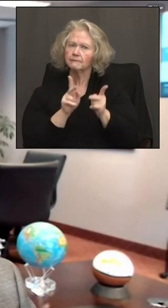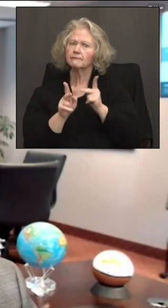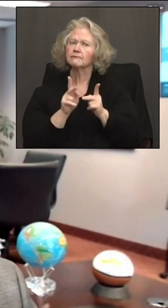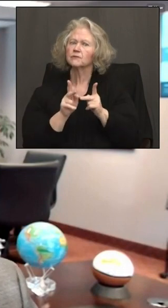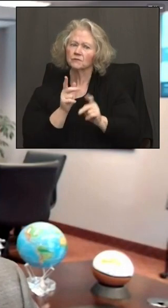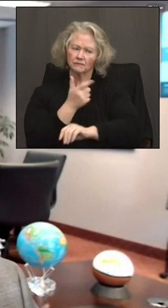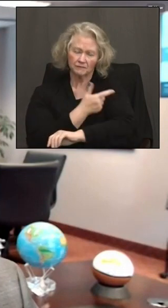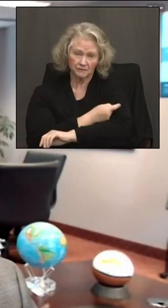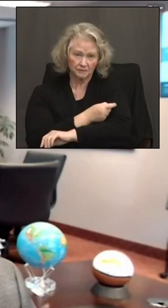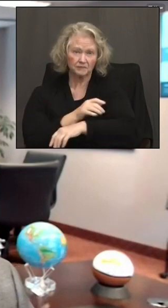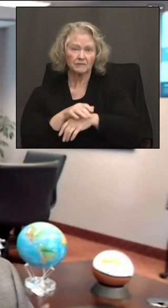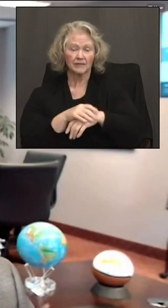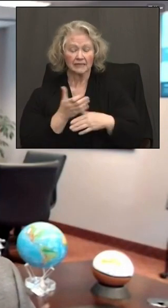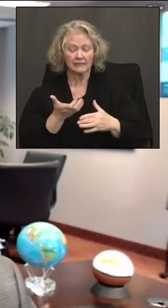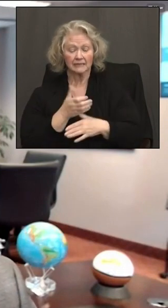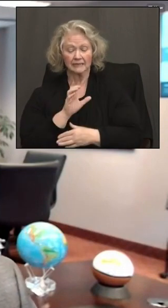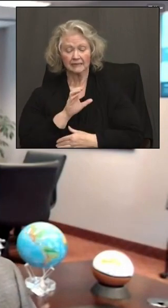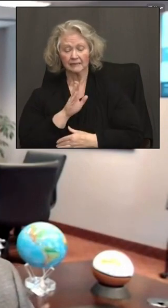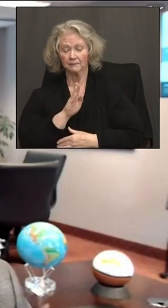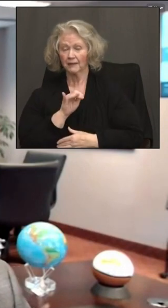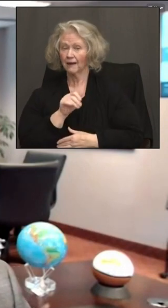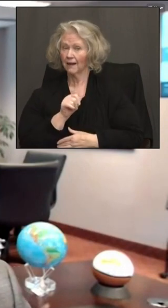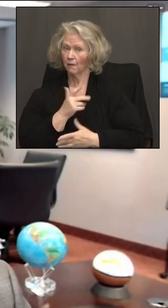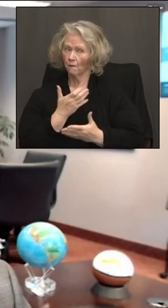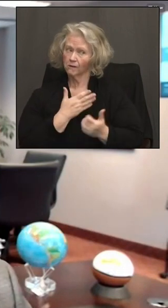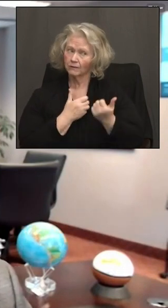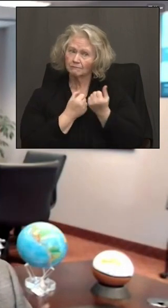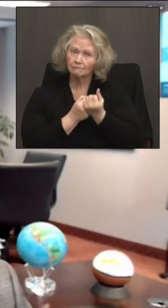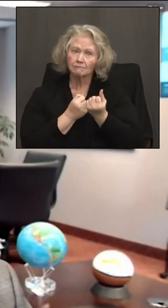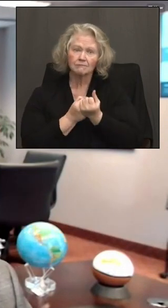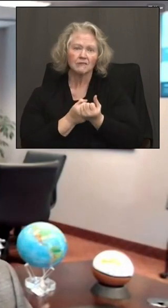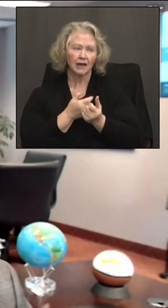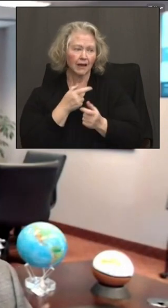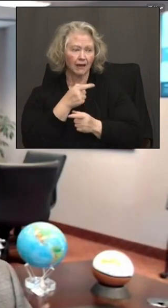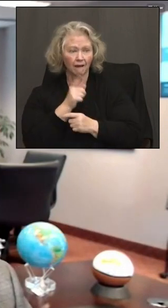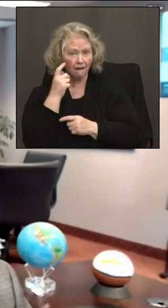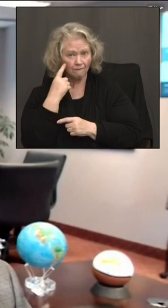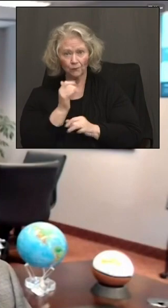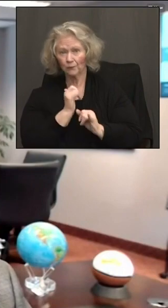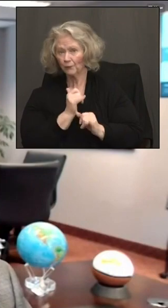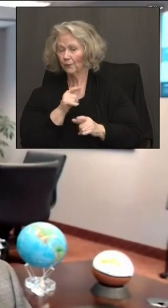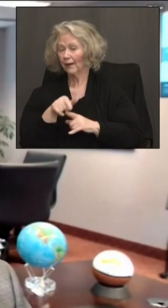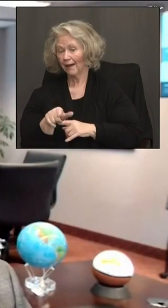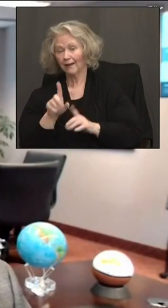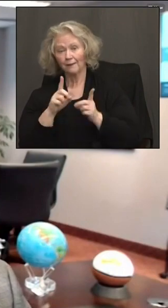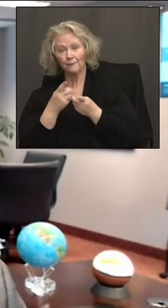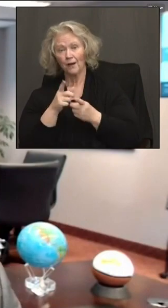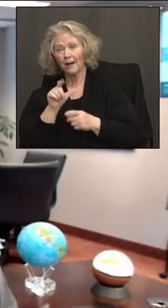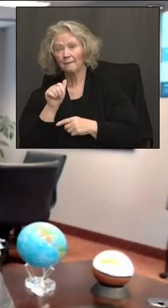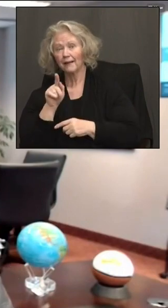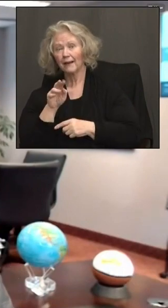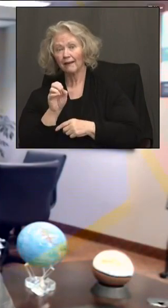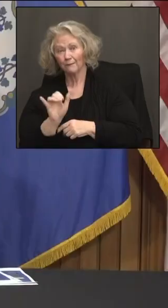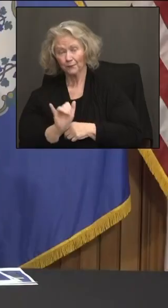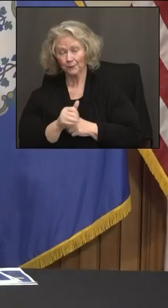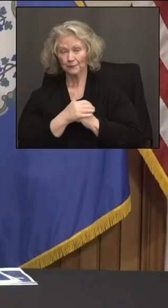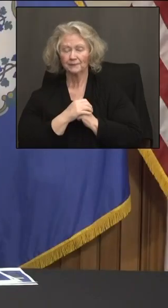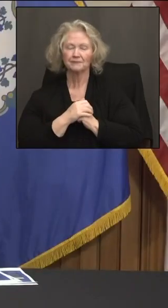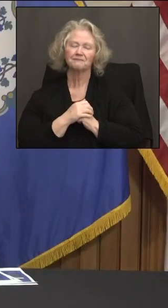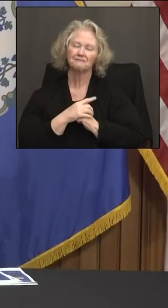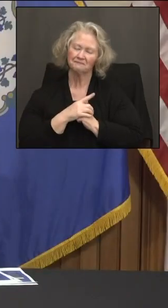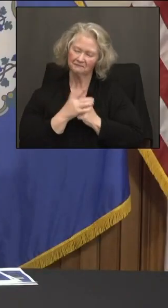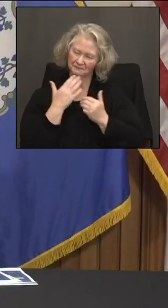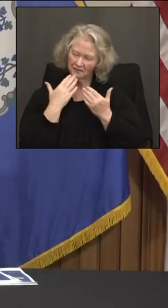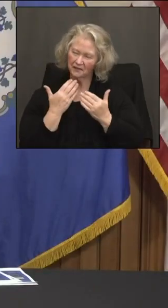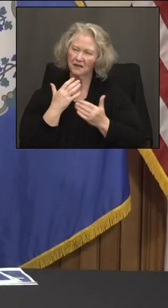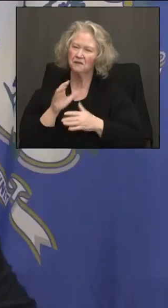And CBI is here to help. know, Governor, you're here to help and and labor is really pushing hard as well. So great things to come. Yeah. No,